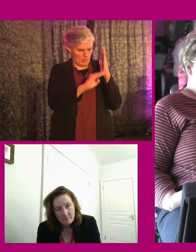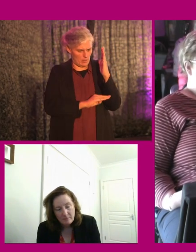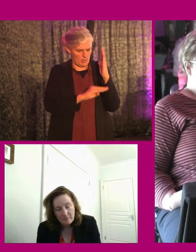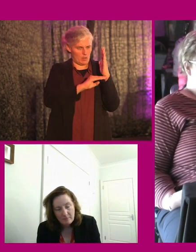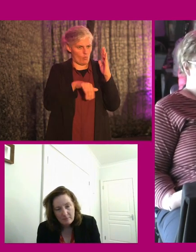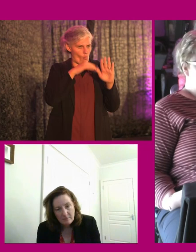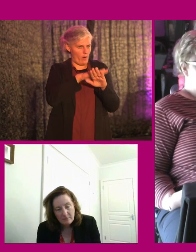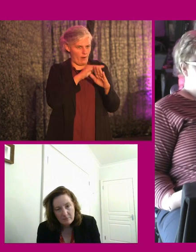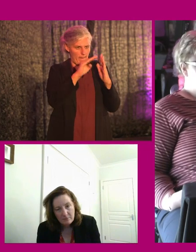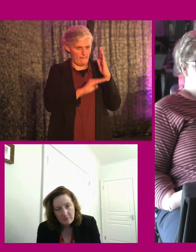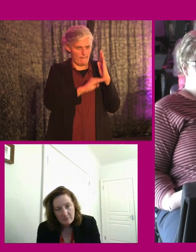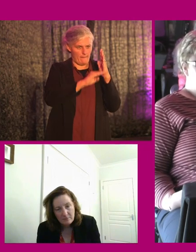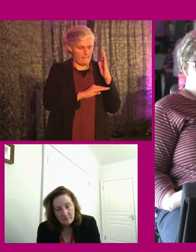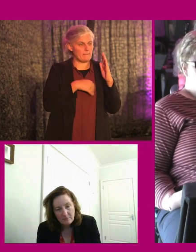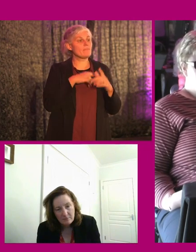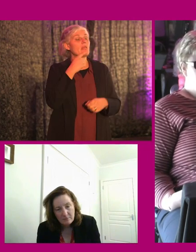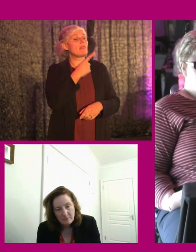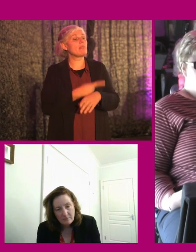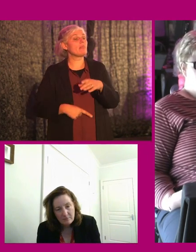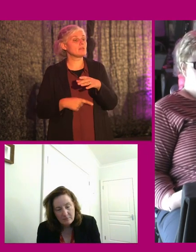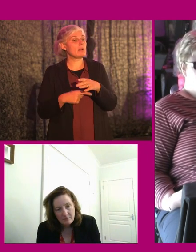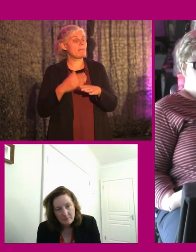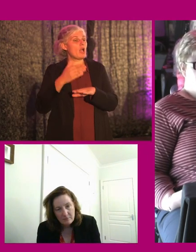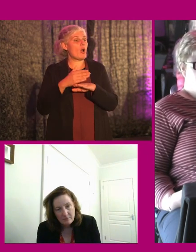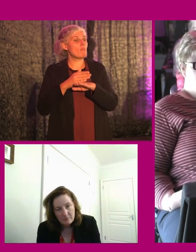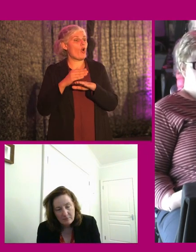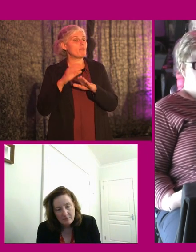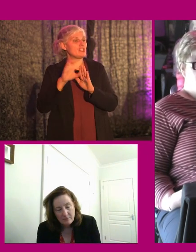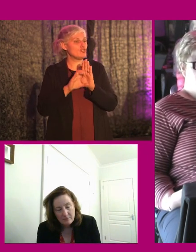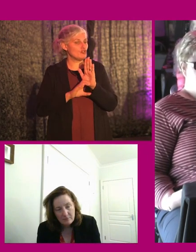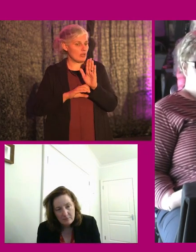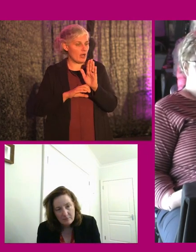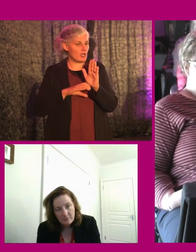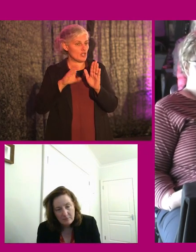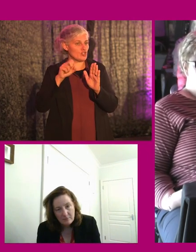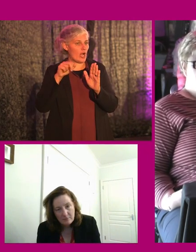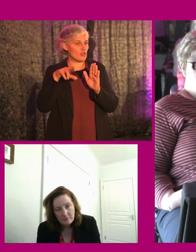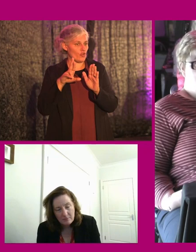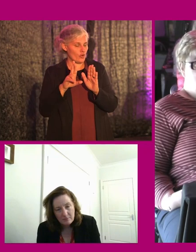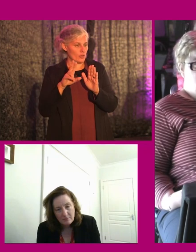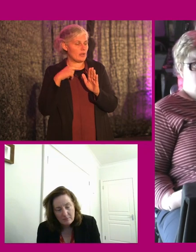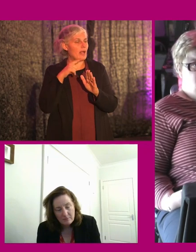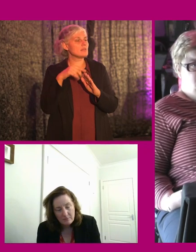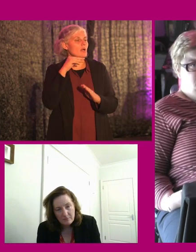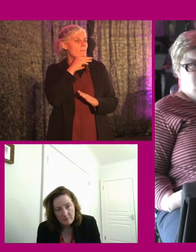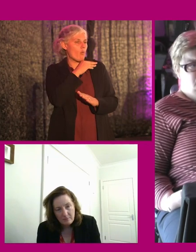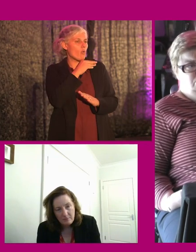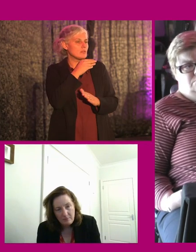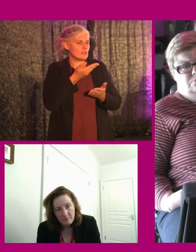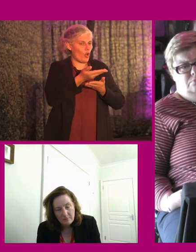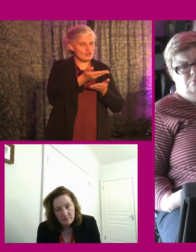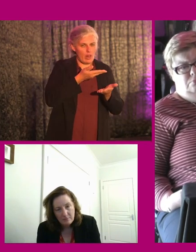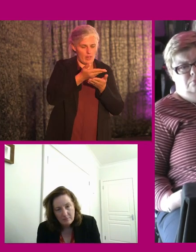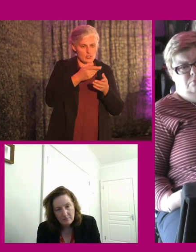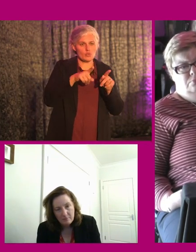then in relation to the Disability Employment Charter, and I know Kim referred to the importance of consultation.